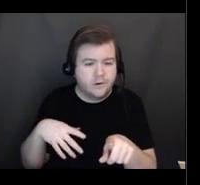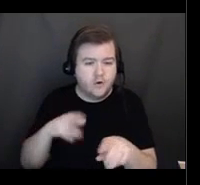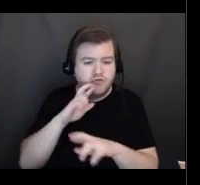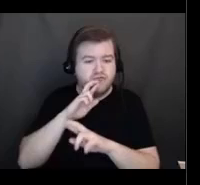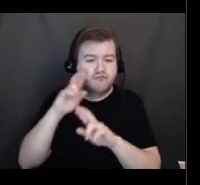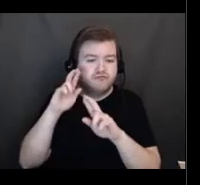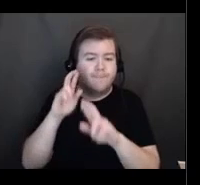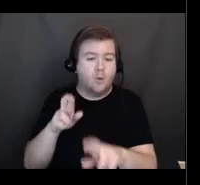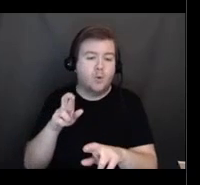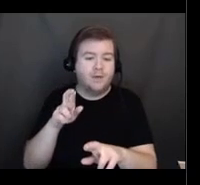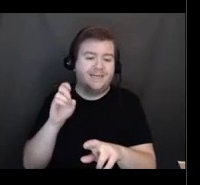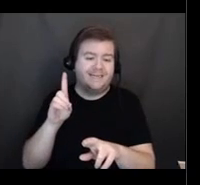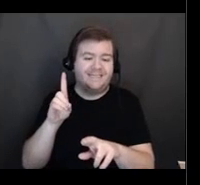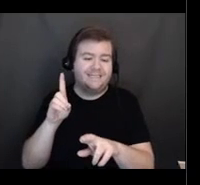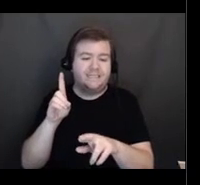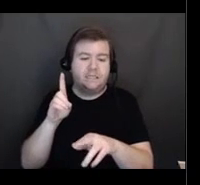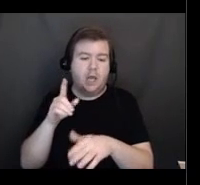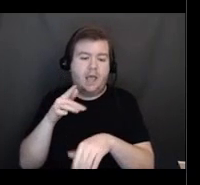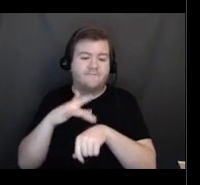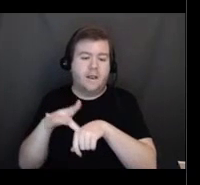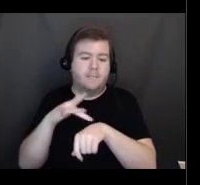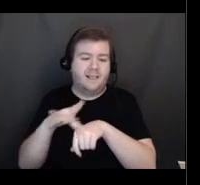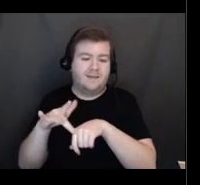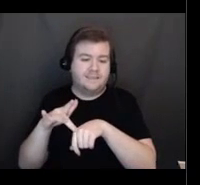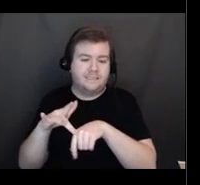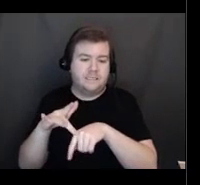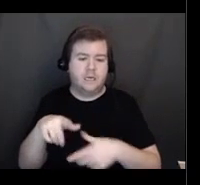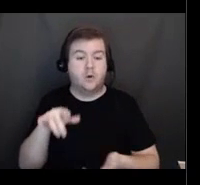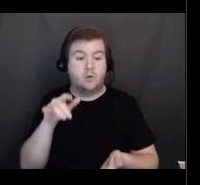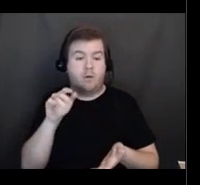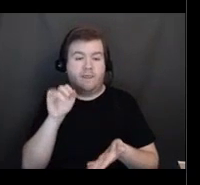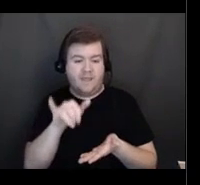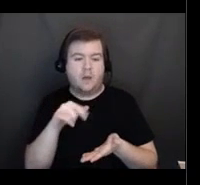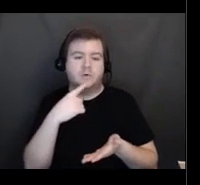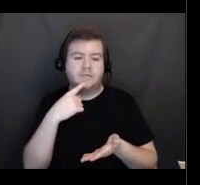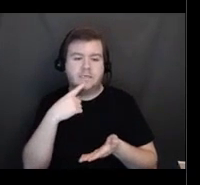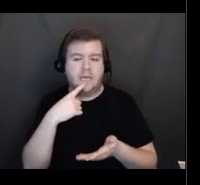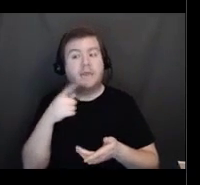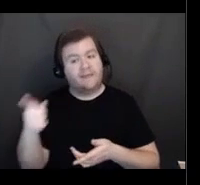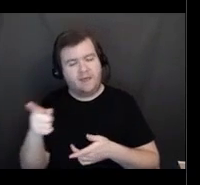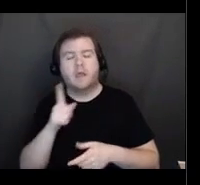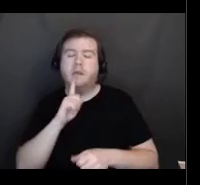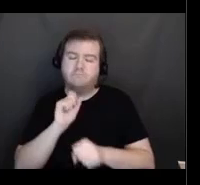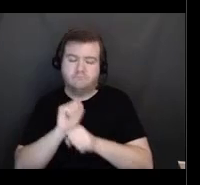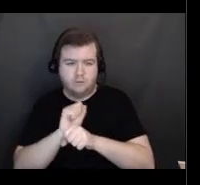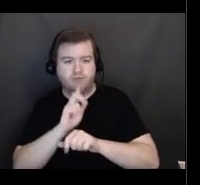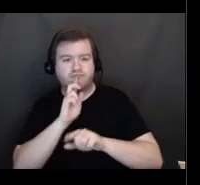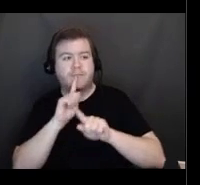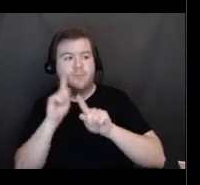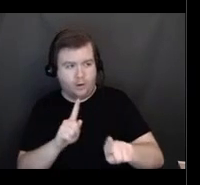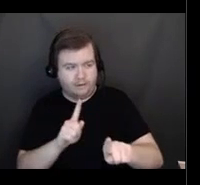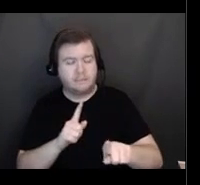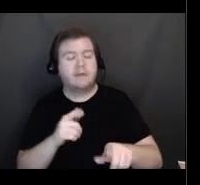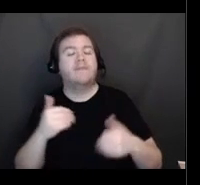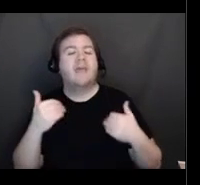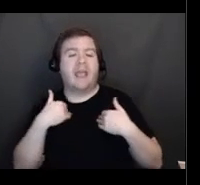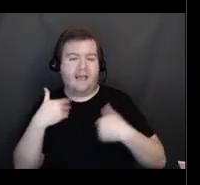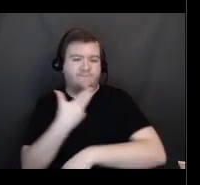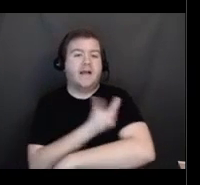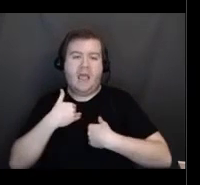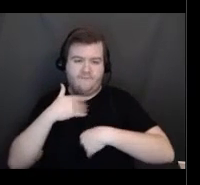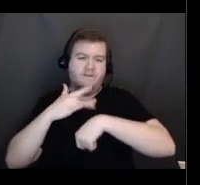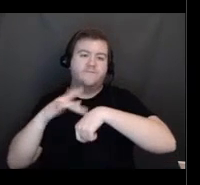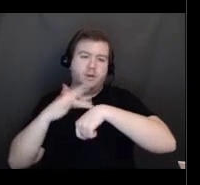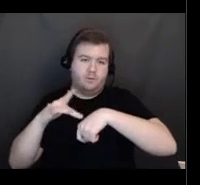availability. And that will tell you that, you know, they are reporting, they have vaccine, they have availability to